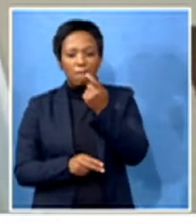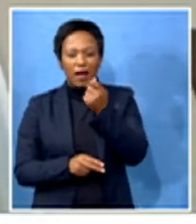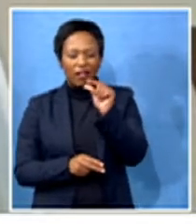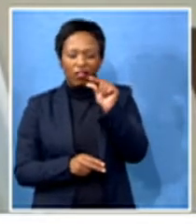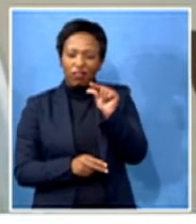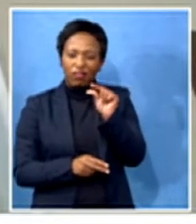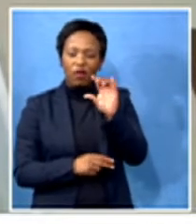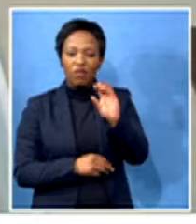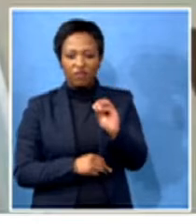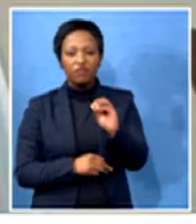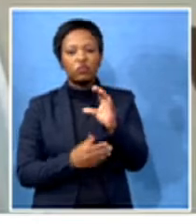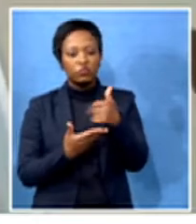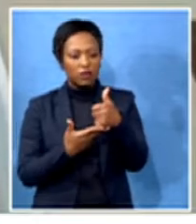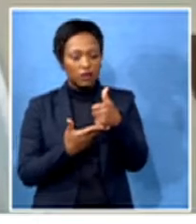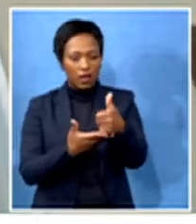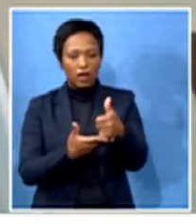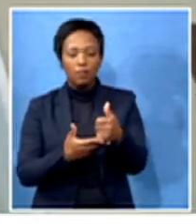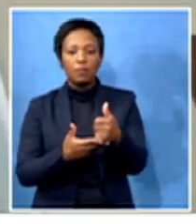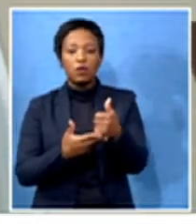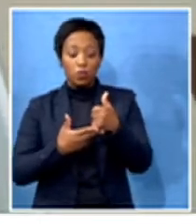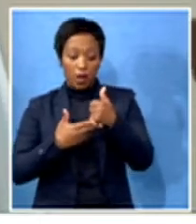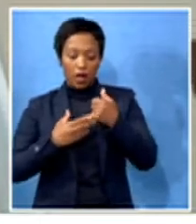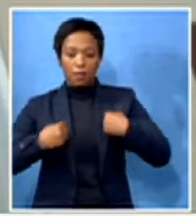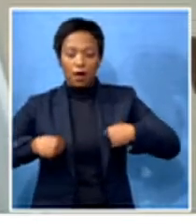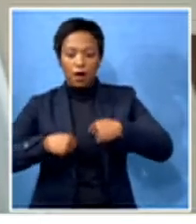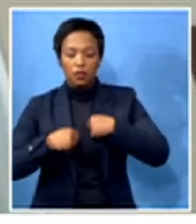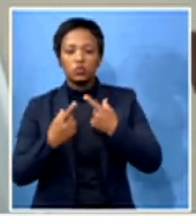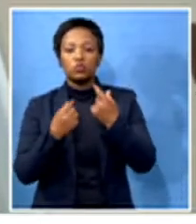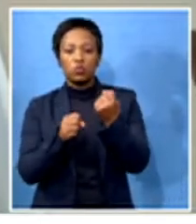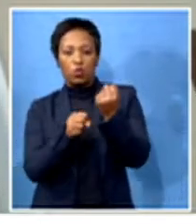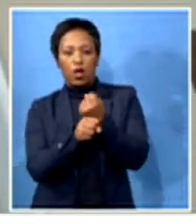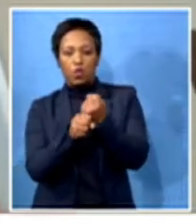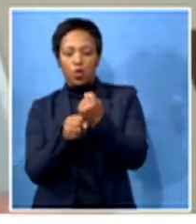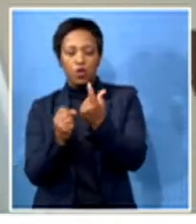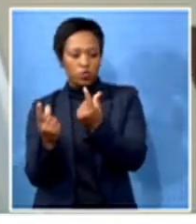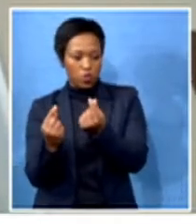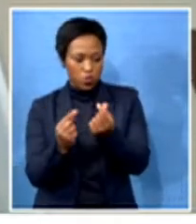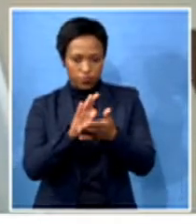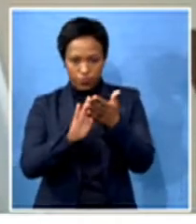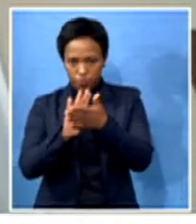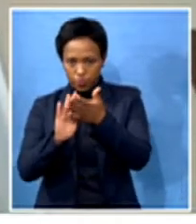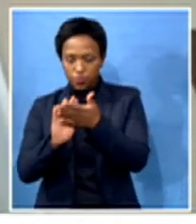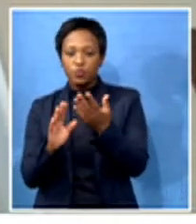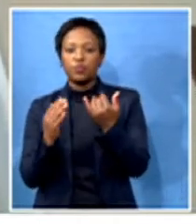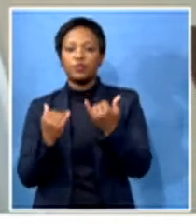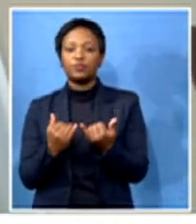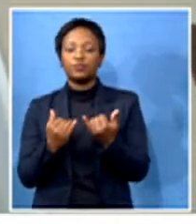helping us do the job that we have been able to do has come